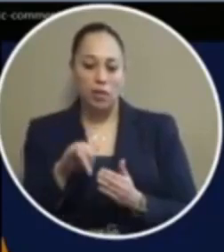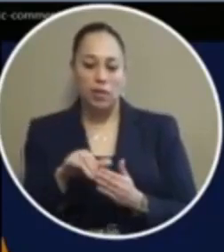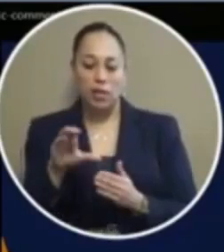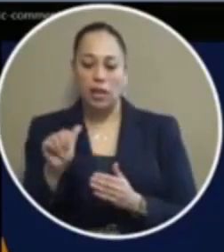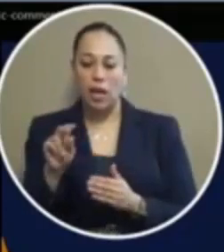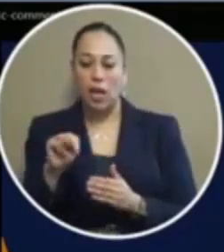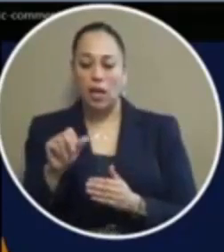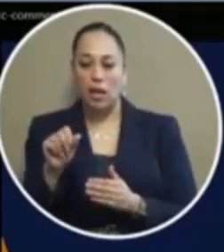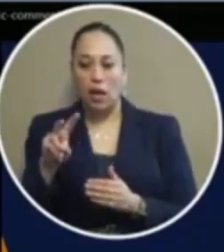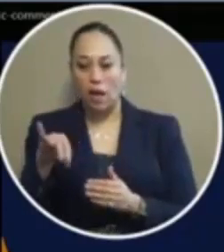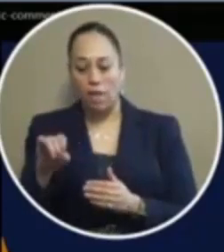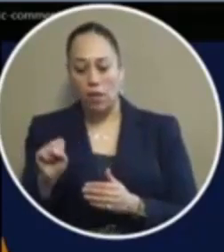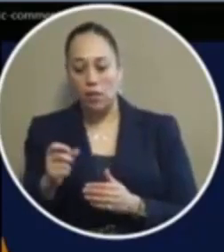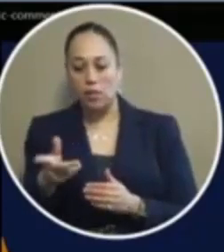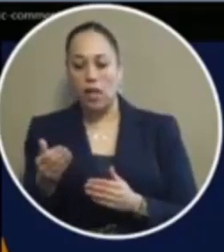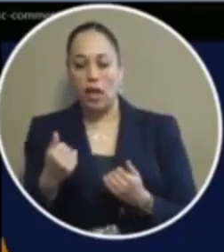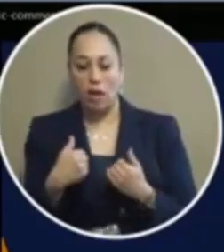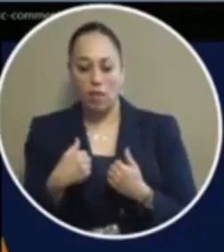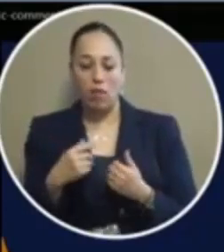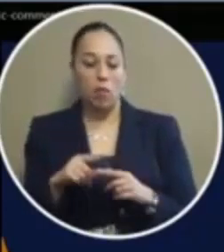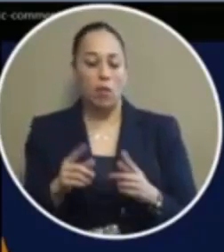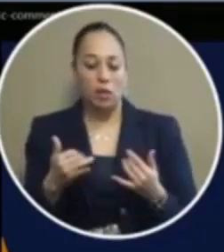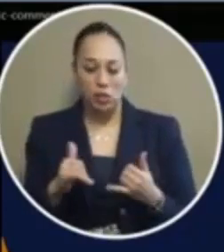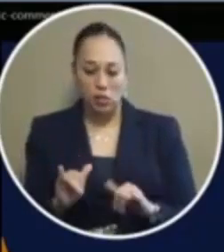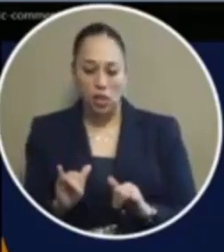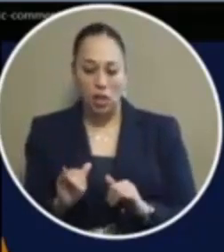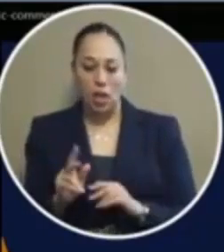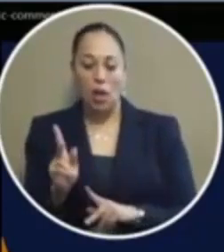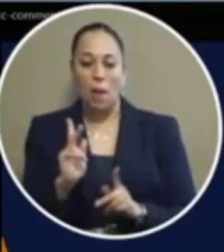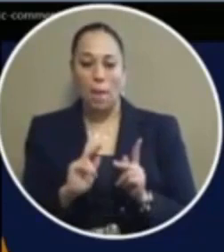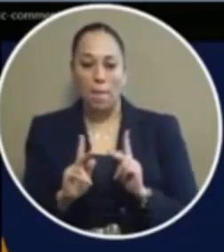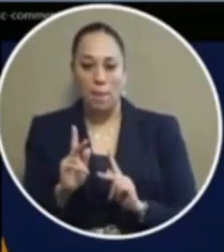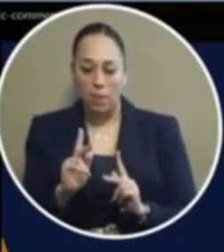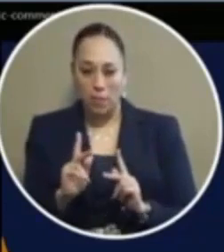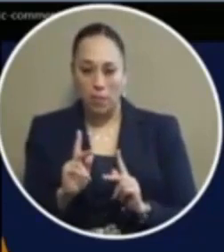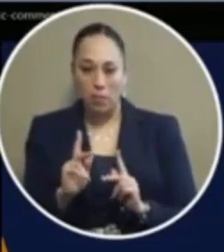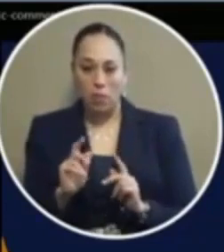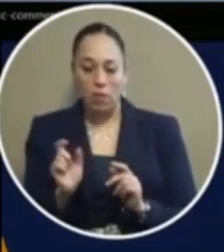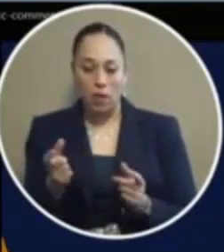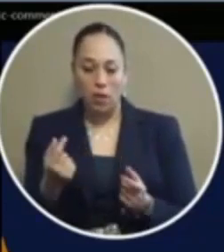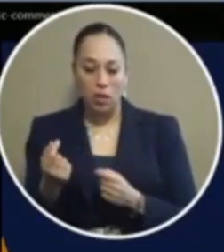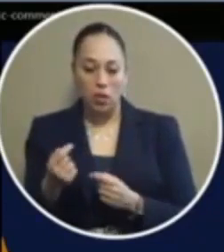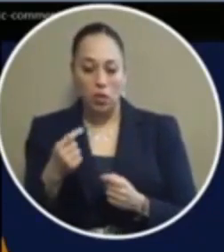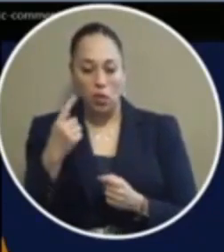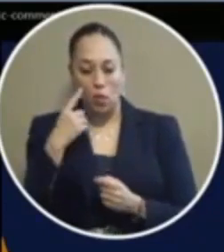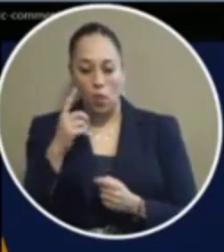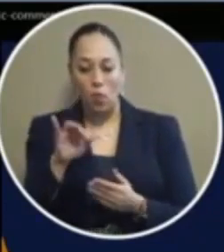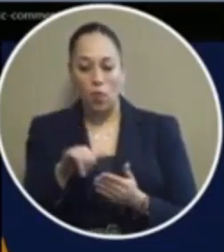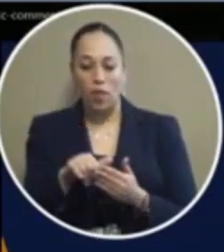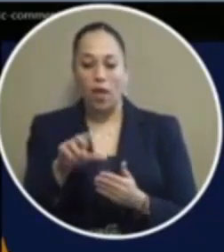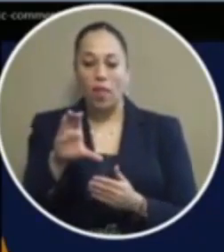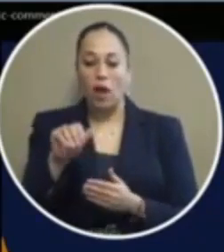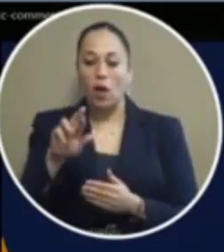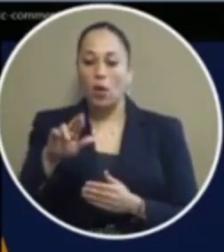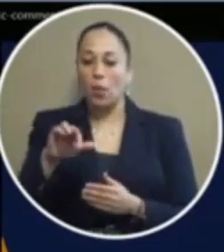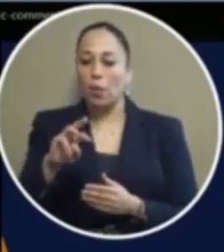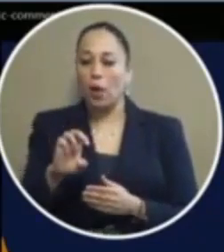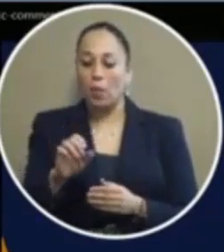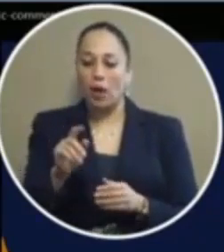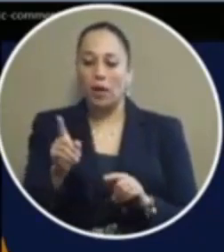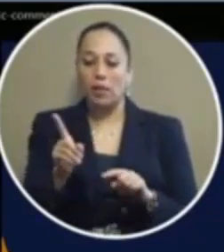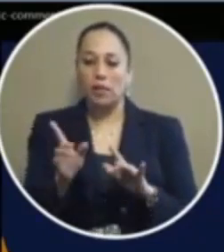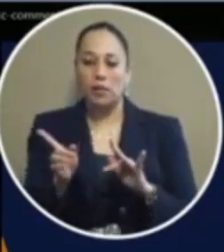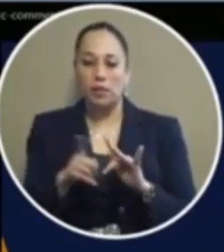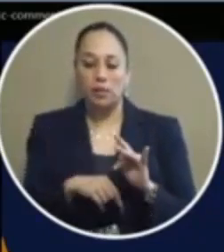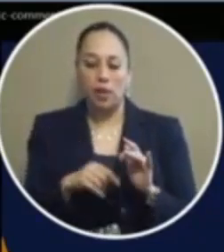marijuana in their possession but hey keep arresting people for what you think what the law says is a crime except the law says